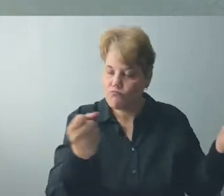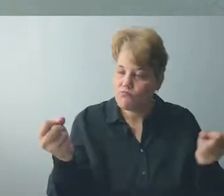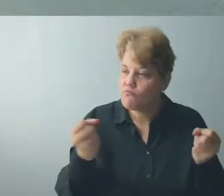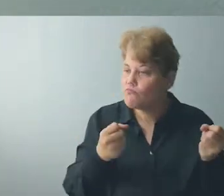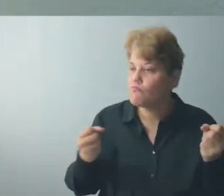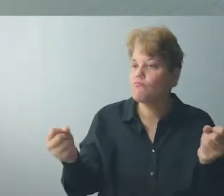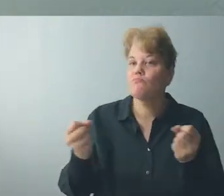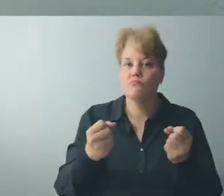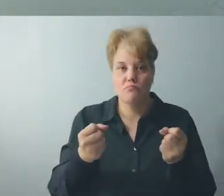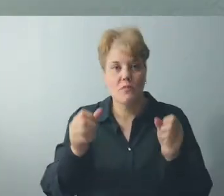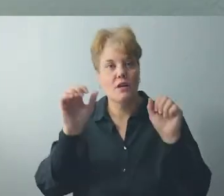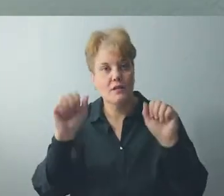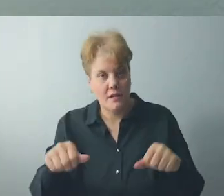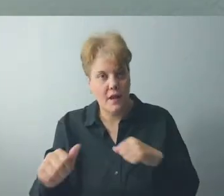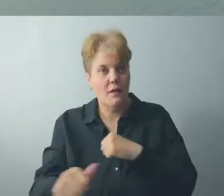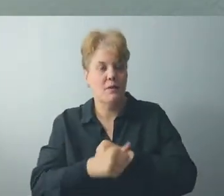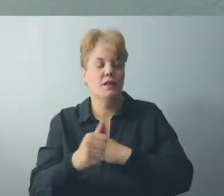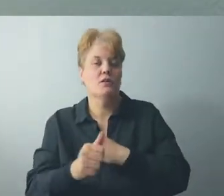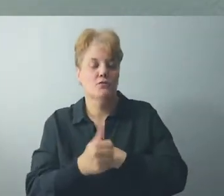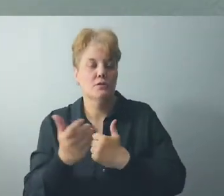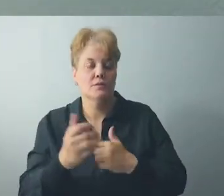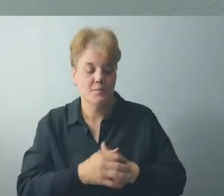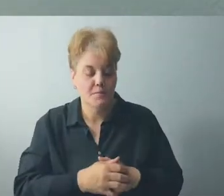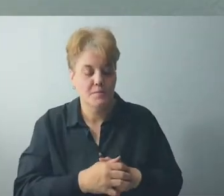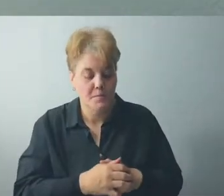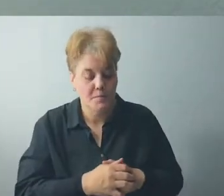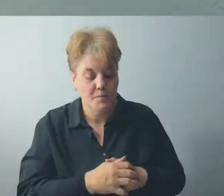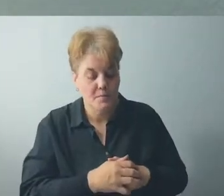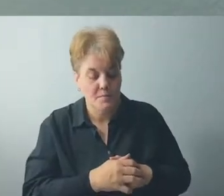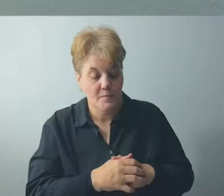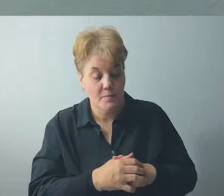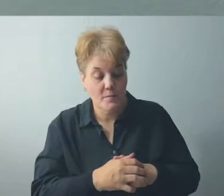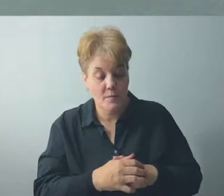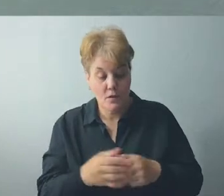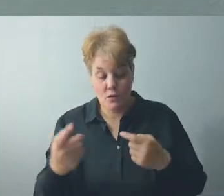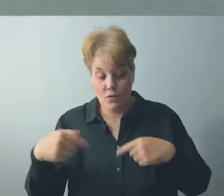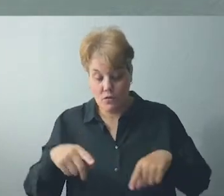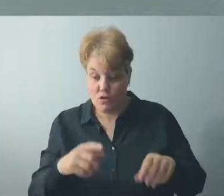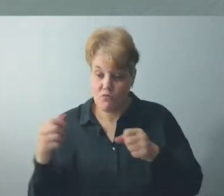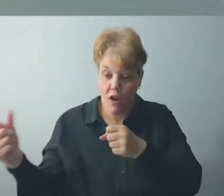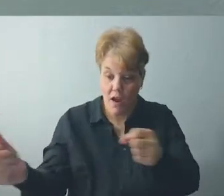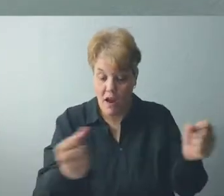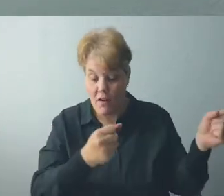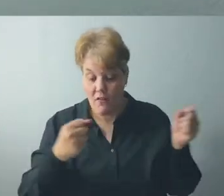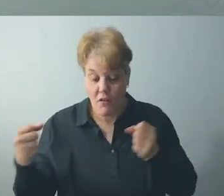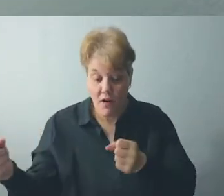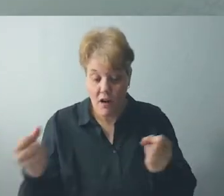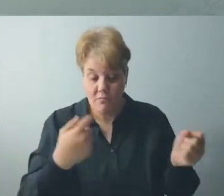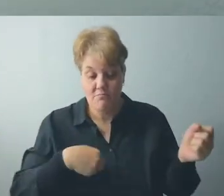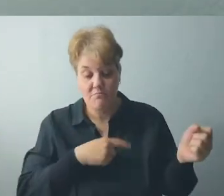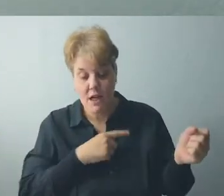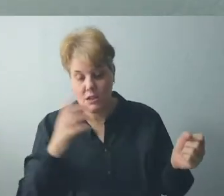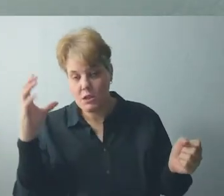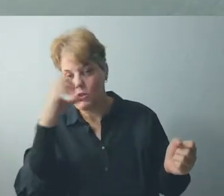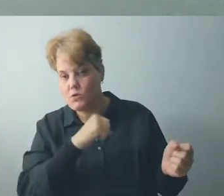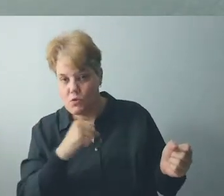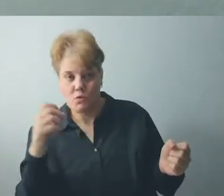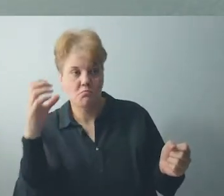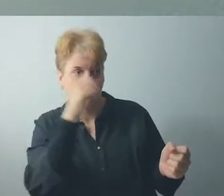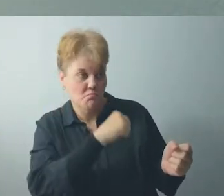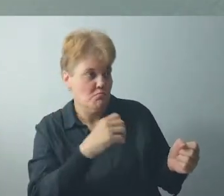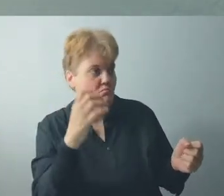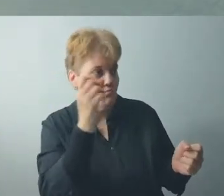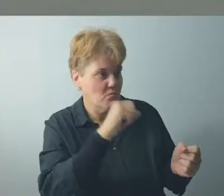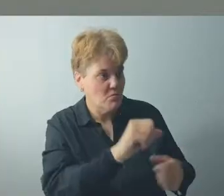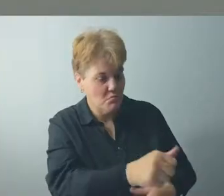car is a very dangerous thing to do. So if you don't trust other drivers or more accurately, the decisions that they will